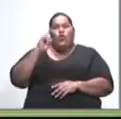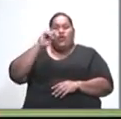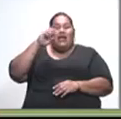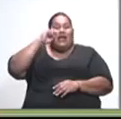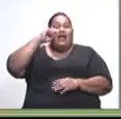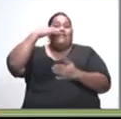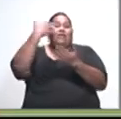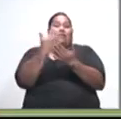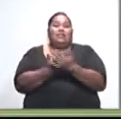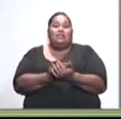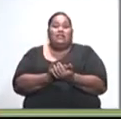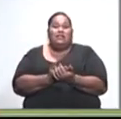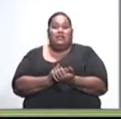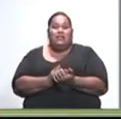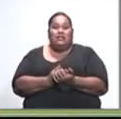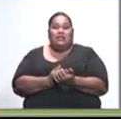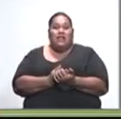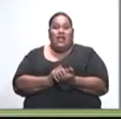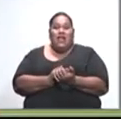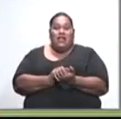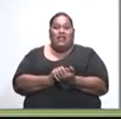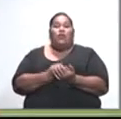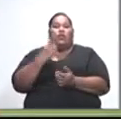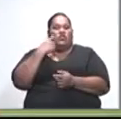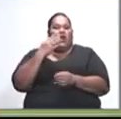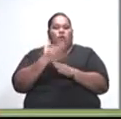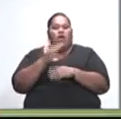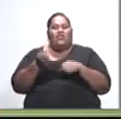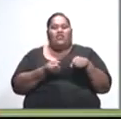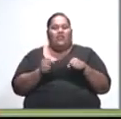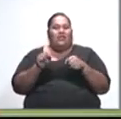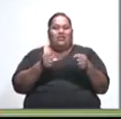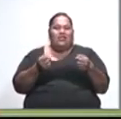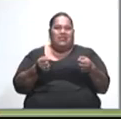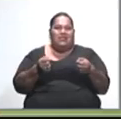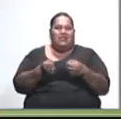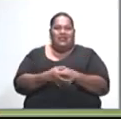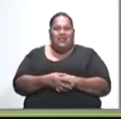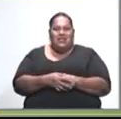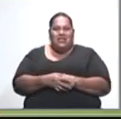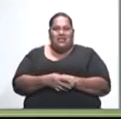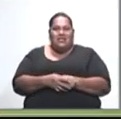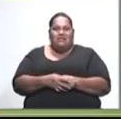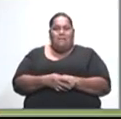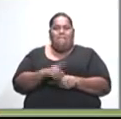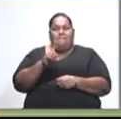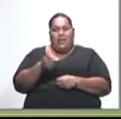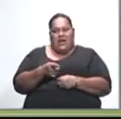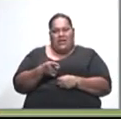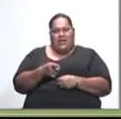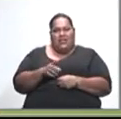and then working our strategies. And so it's just very, very unfortunate that